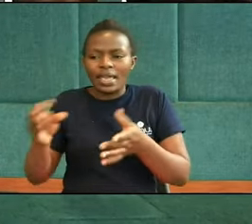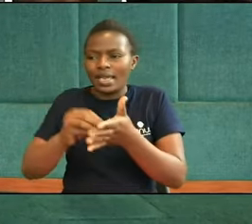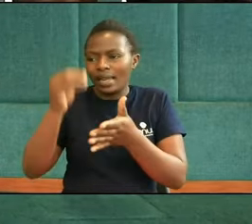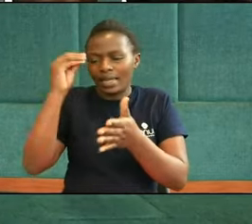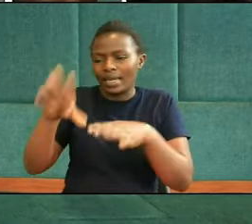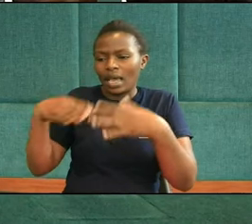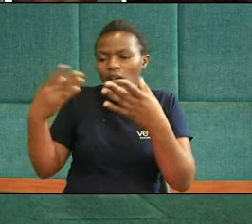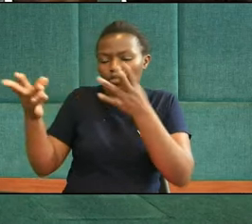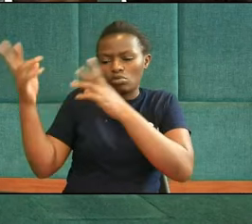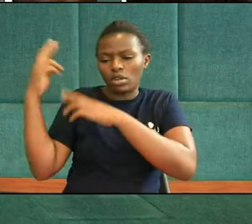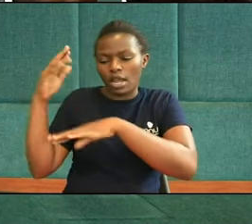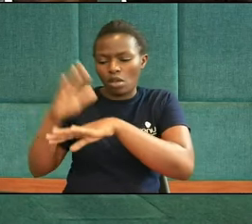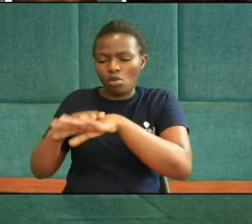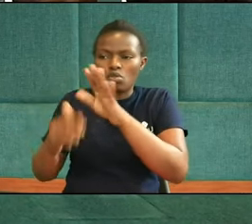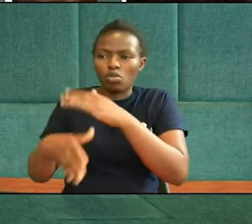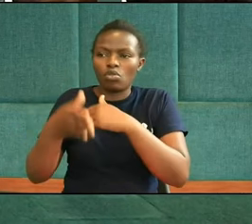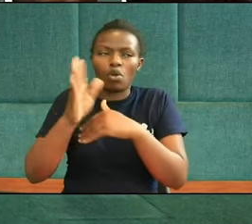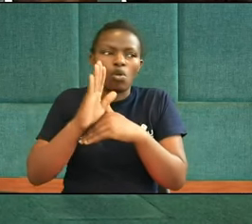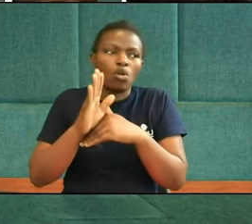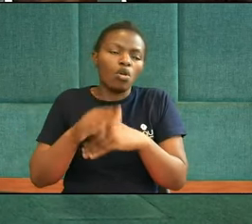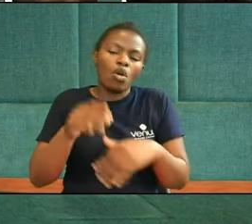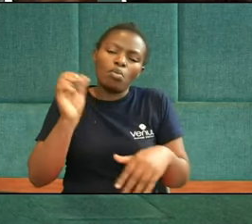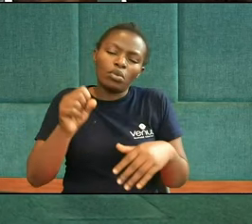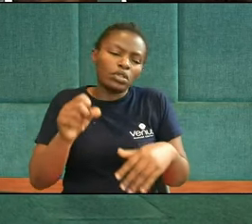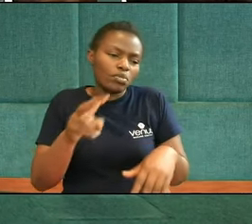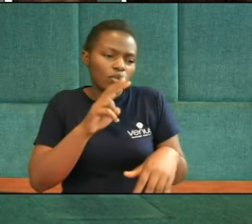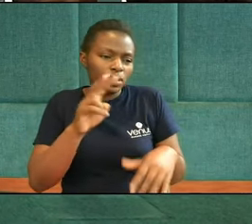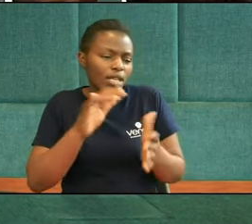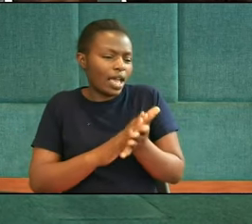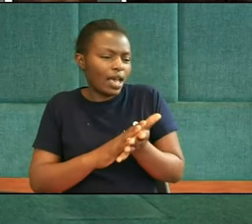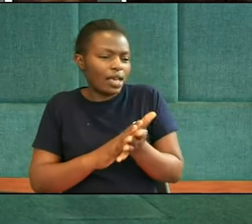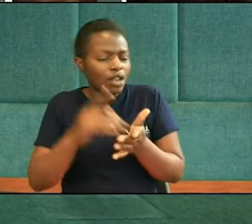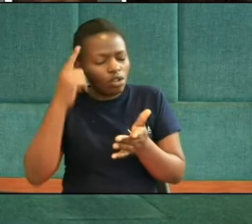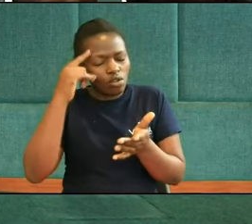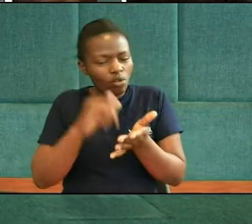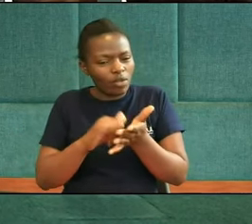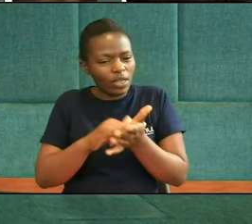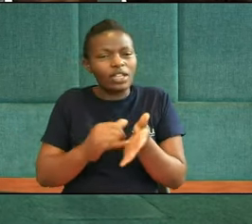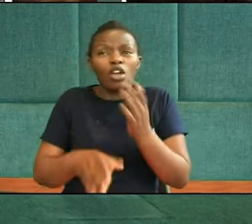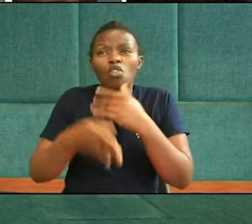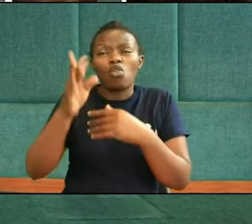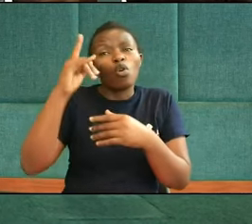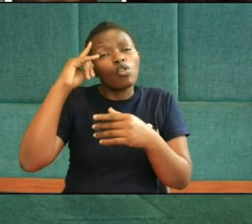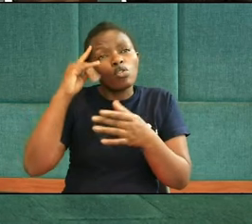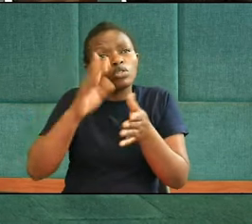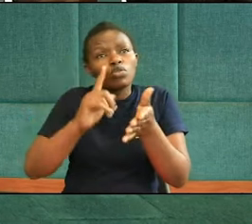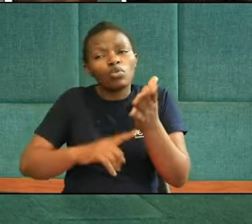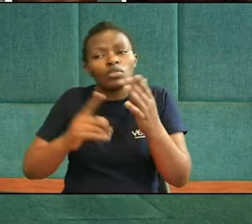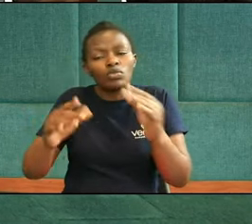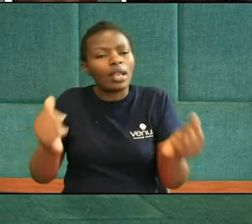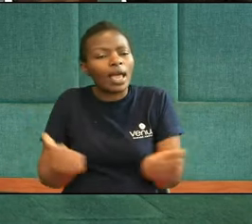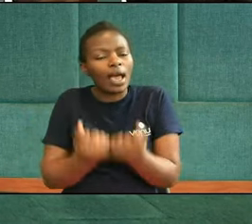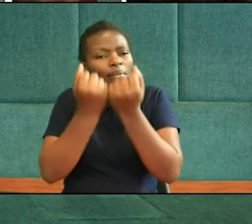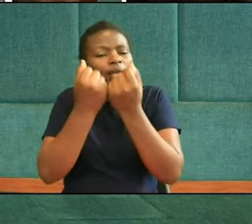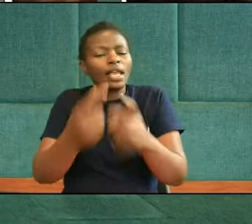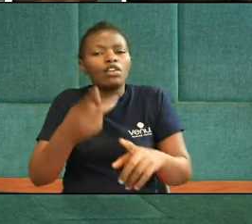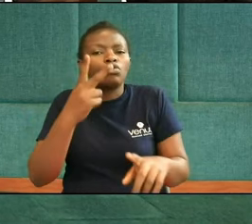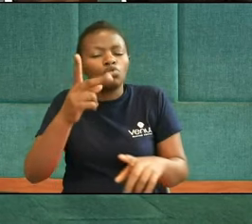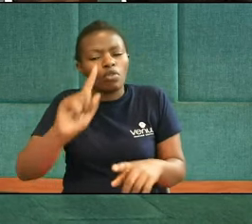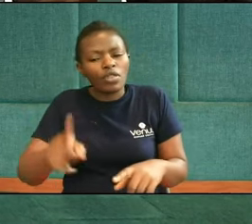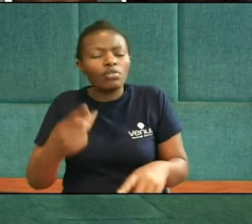a good point That you have just said there Is that you can imagine You know God knows what's going to happen 2,300 years from today